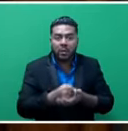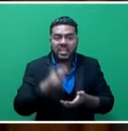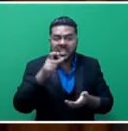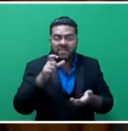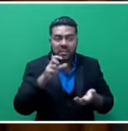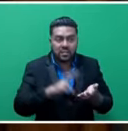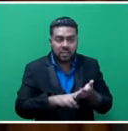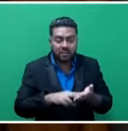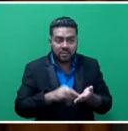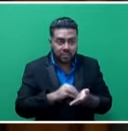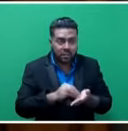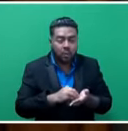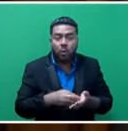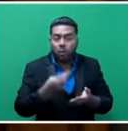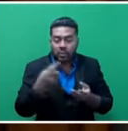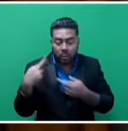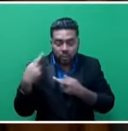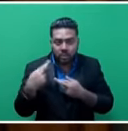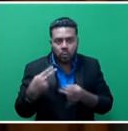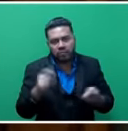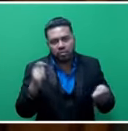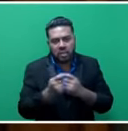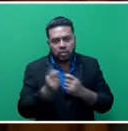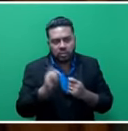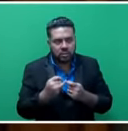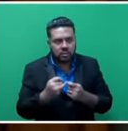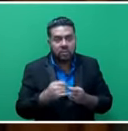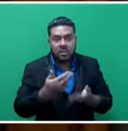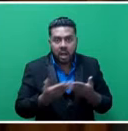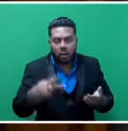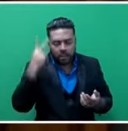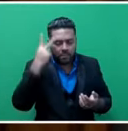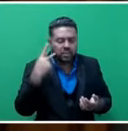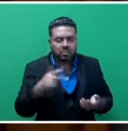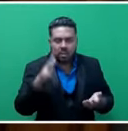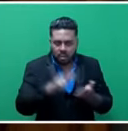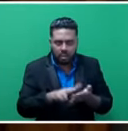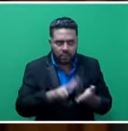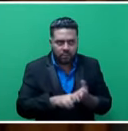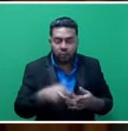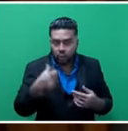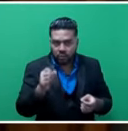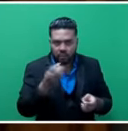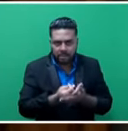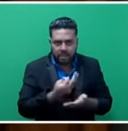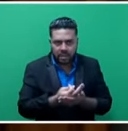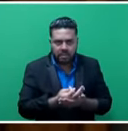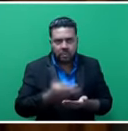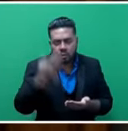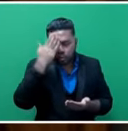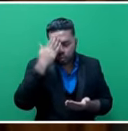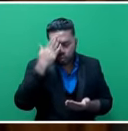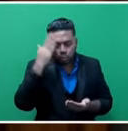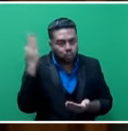responsible for government funds, we changed it. And now the principal signatory for the usage of the fund is the school head. But